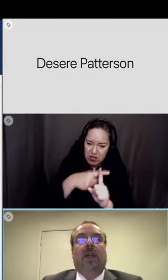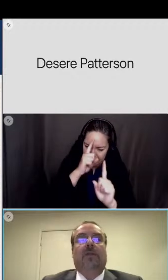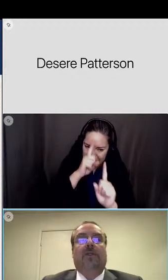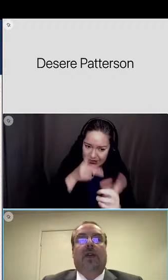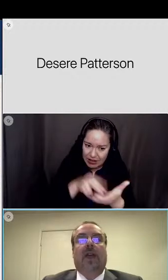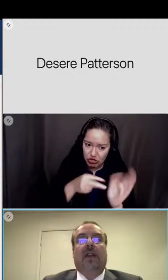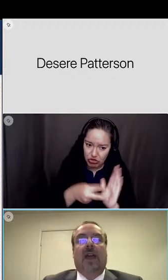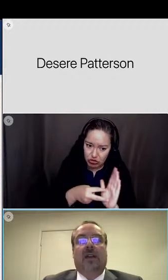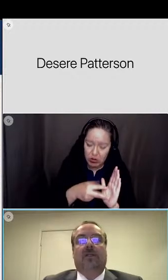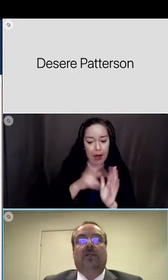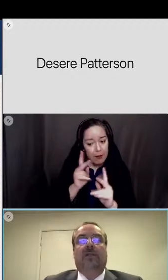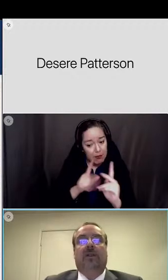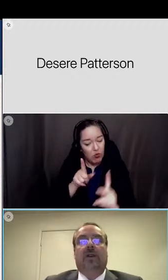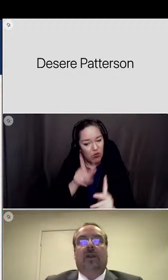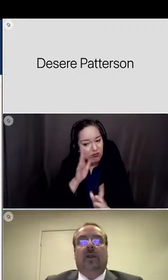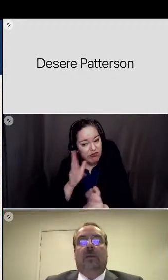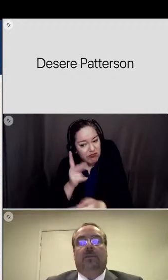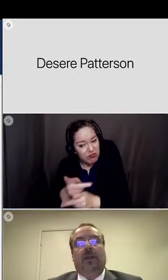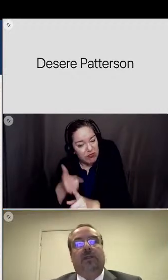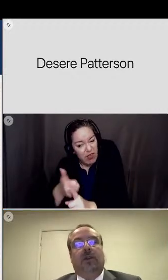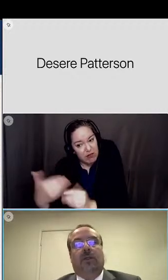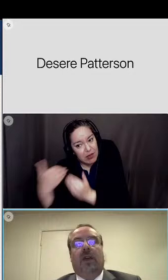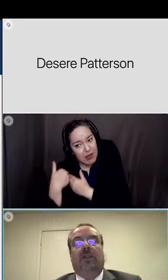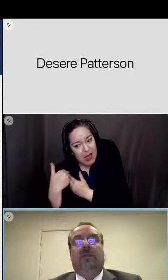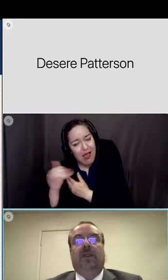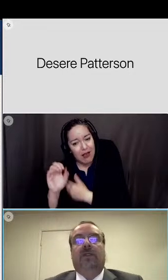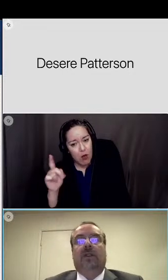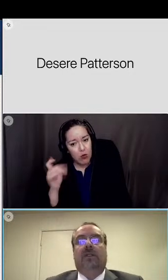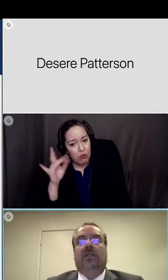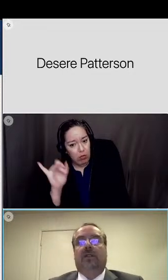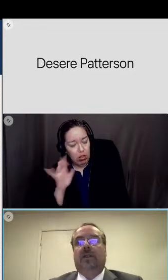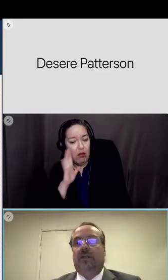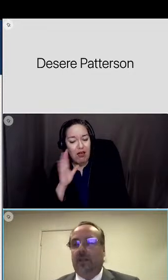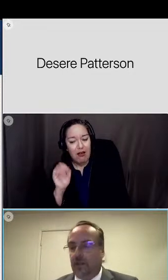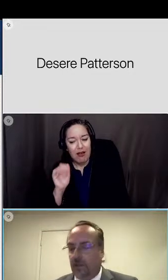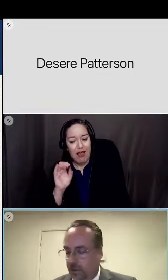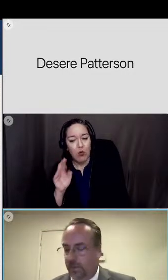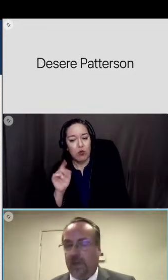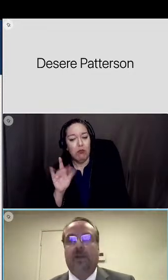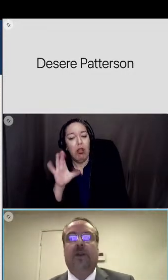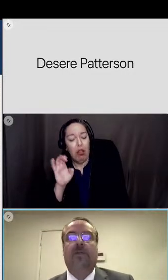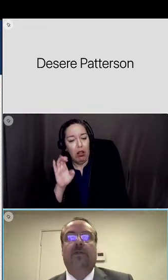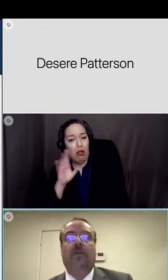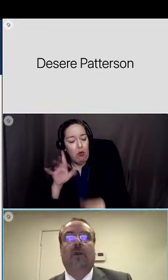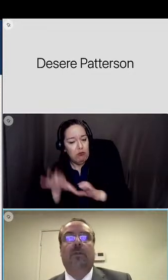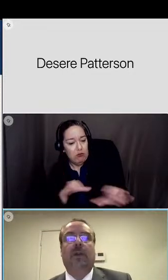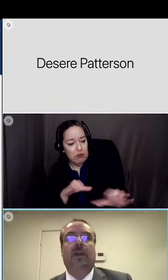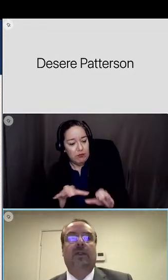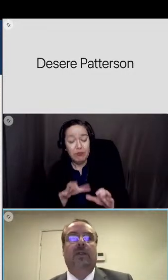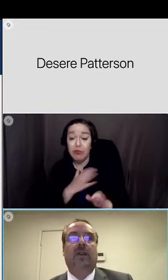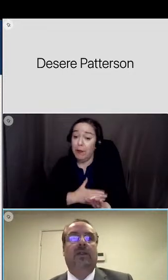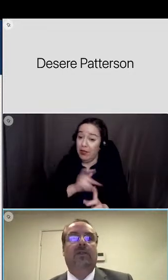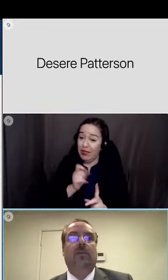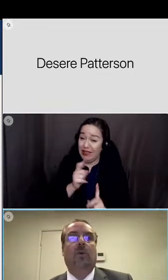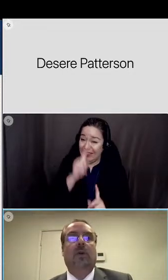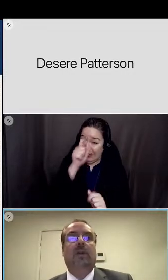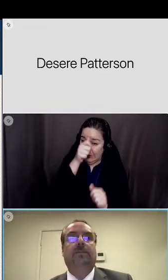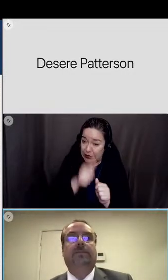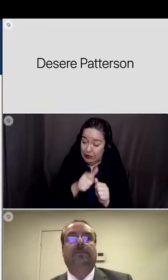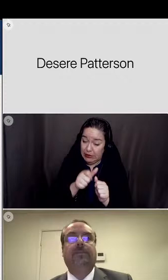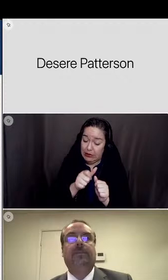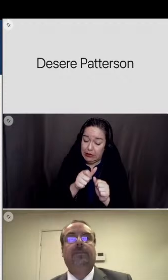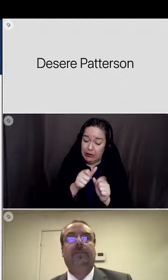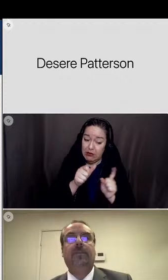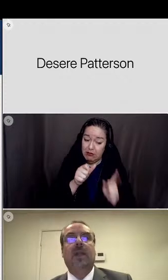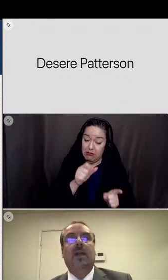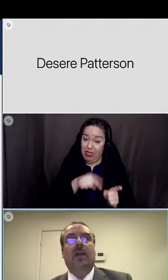performance behavior and actions please note that the vision is still considered to be at draft form in the at this point